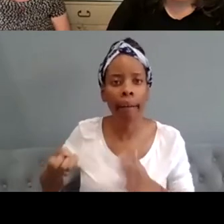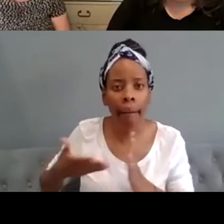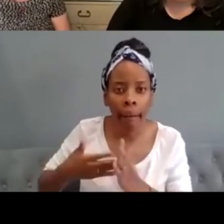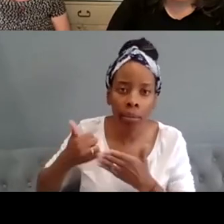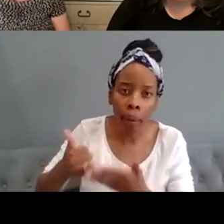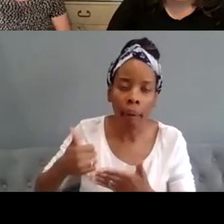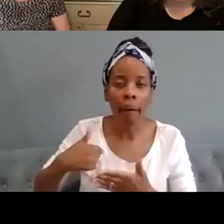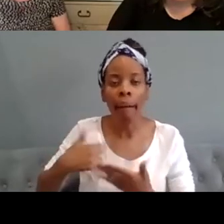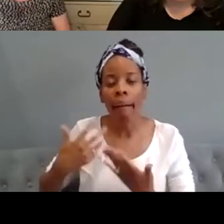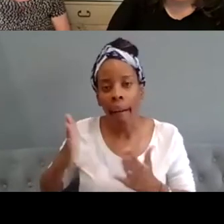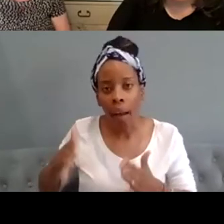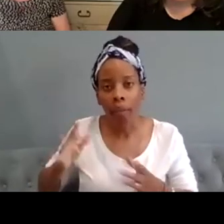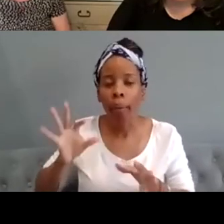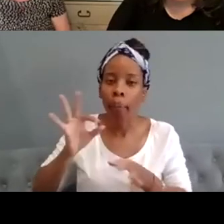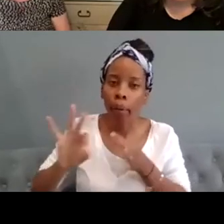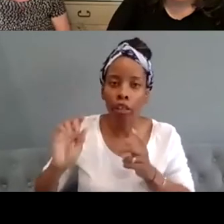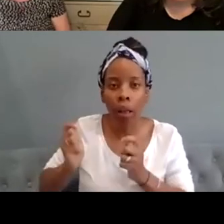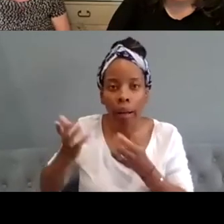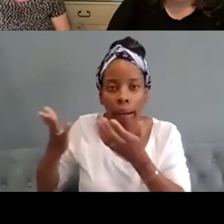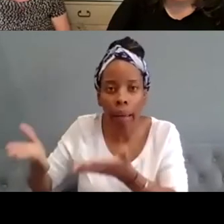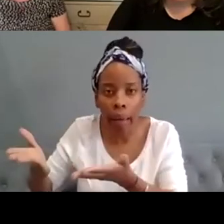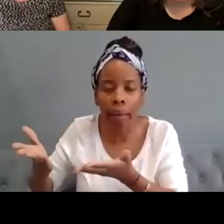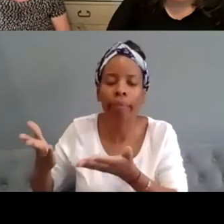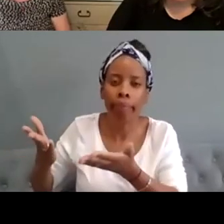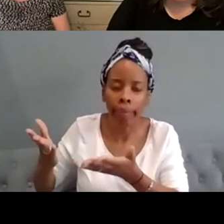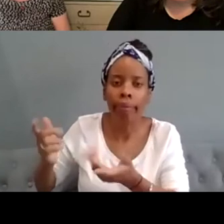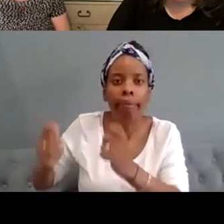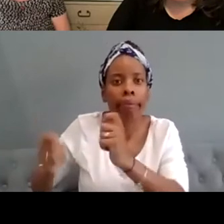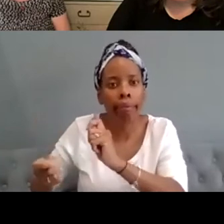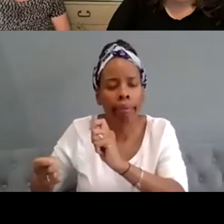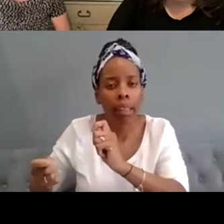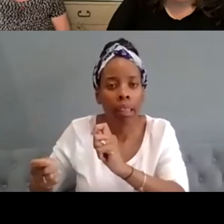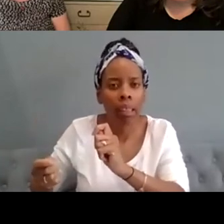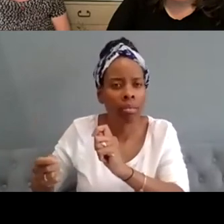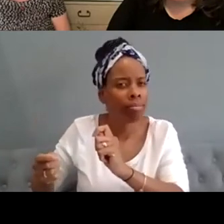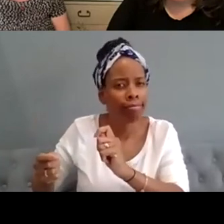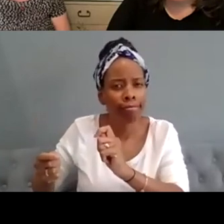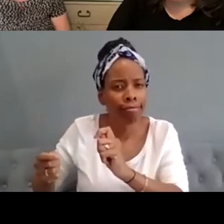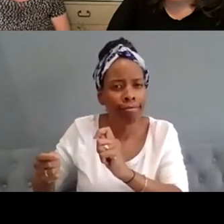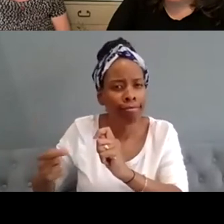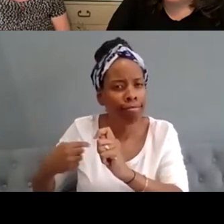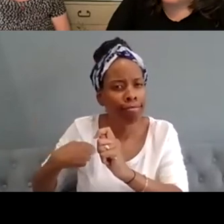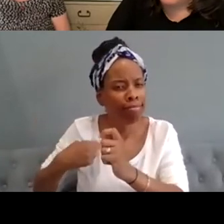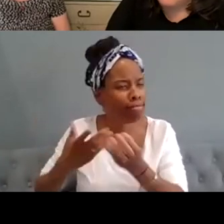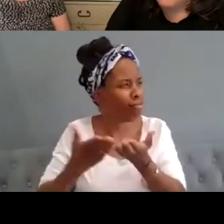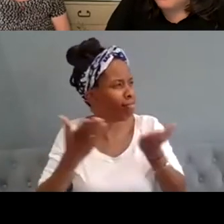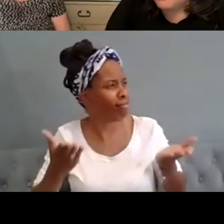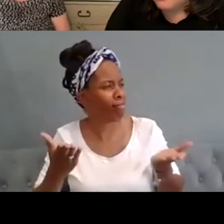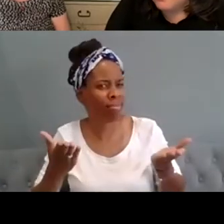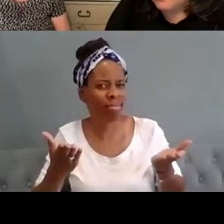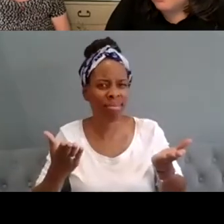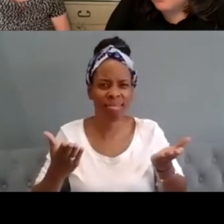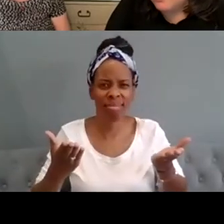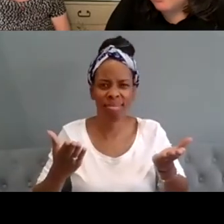know we've got to do something special for them um and i just think it's not it's not very honest